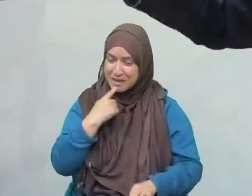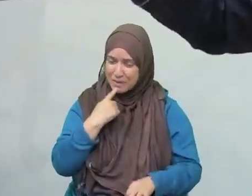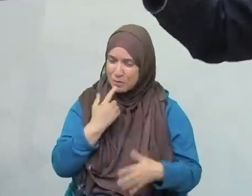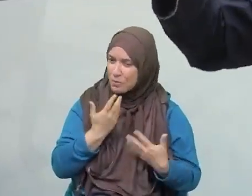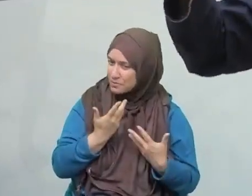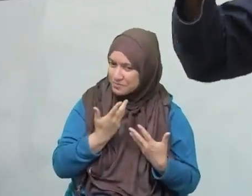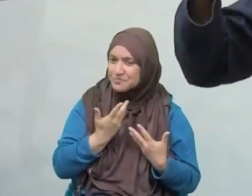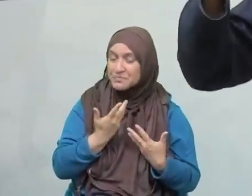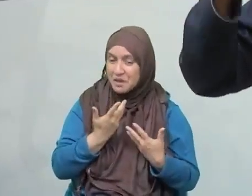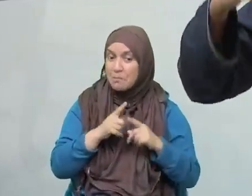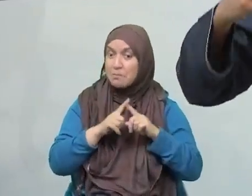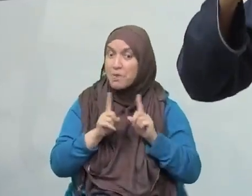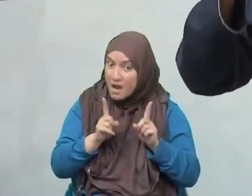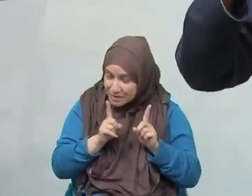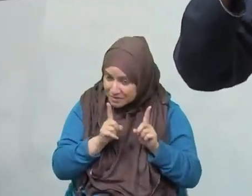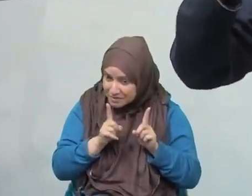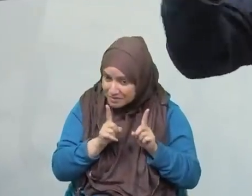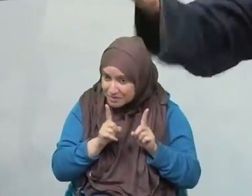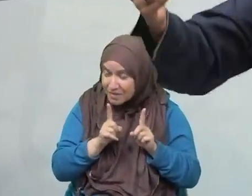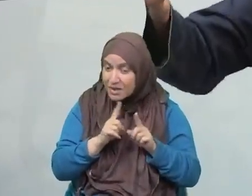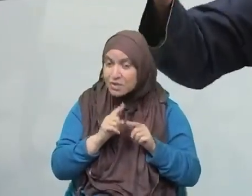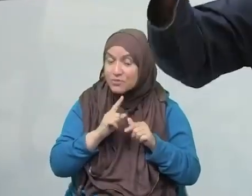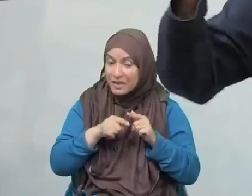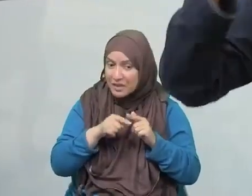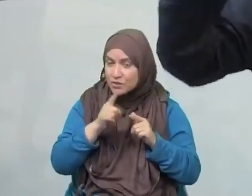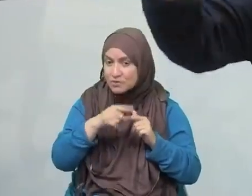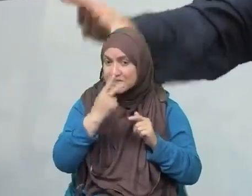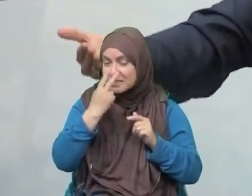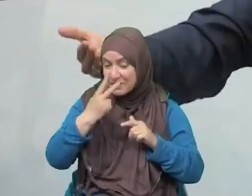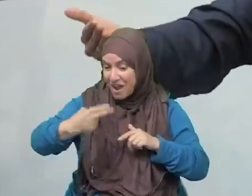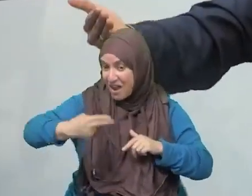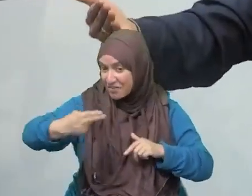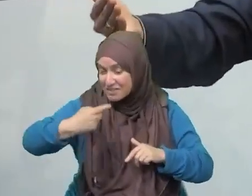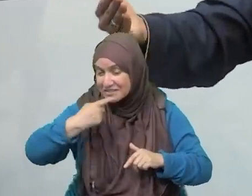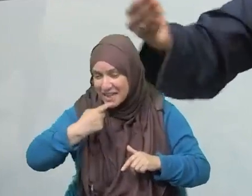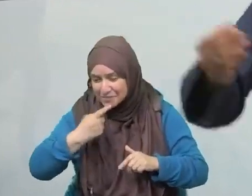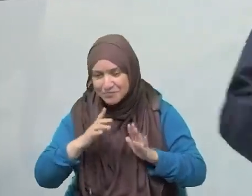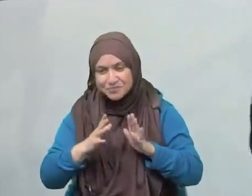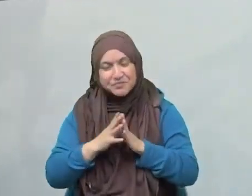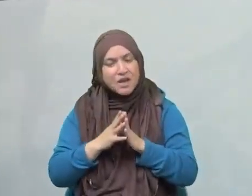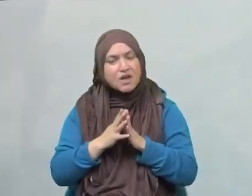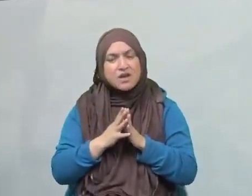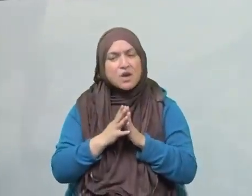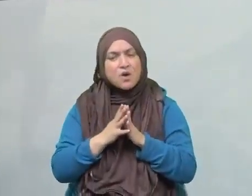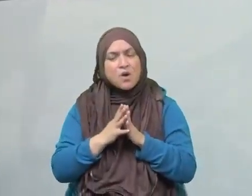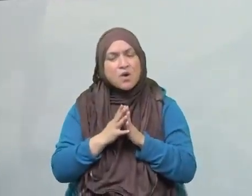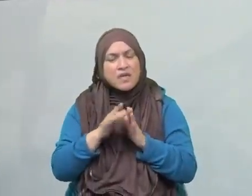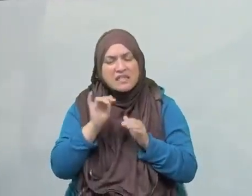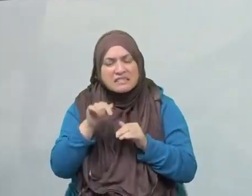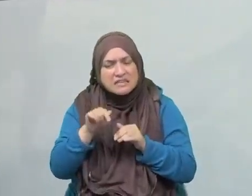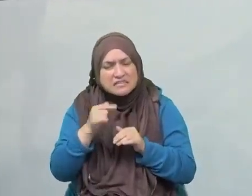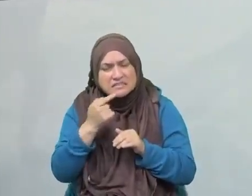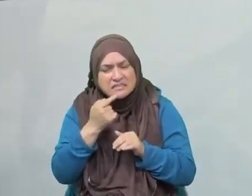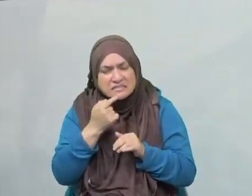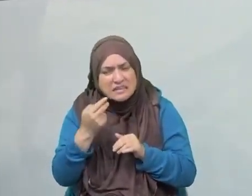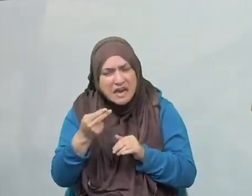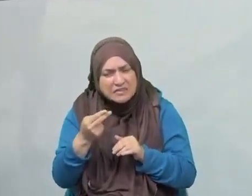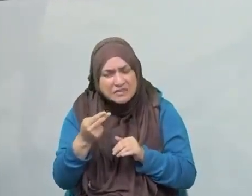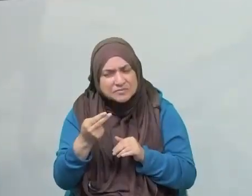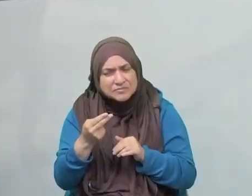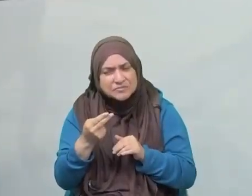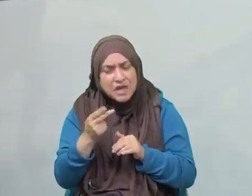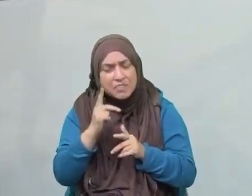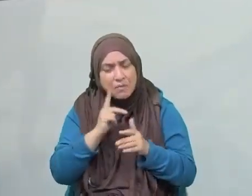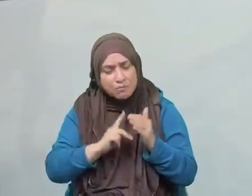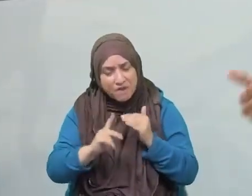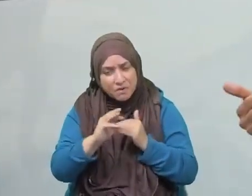sallallahu alayhi wa sallam is receiving advice from Ibrahim alayhi salam about the seeds of the soil of